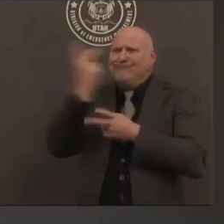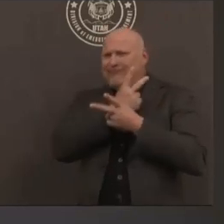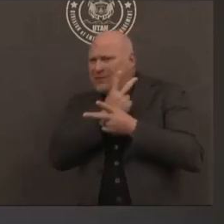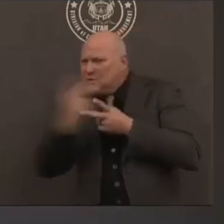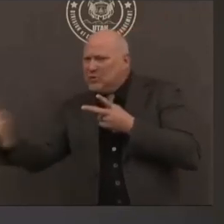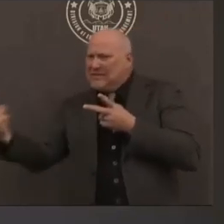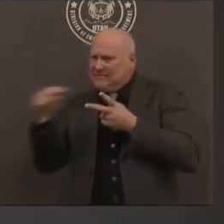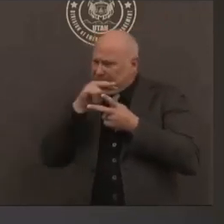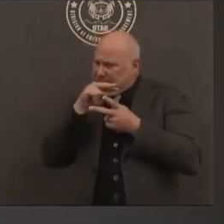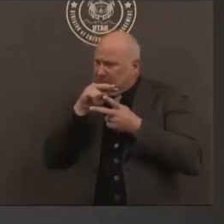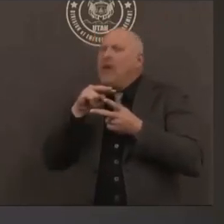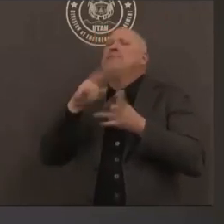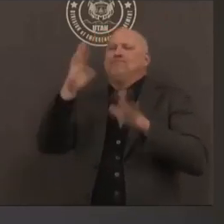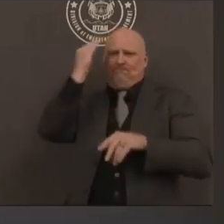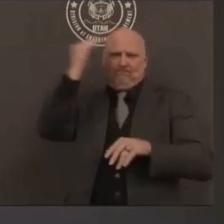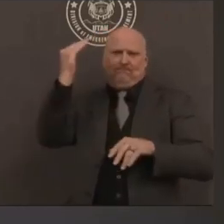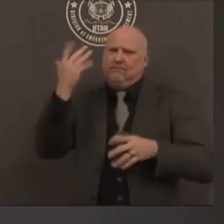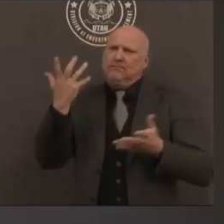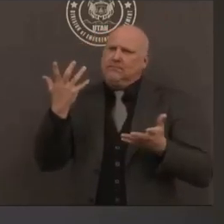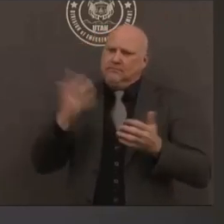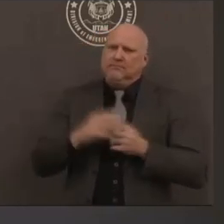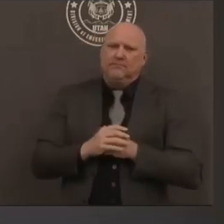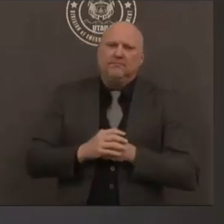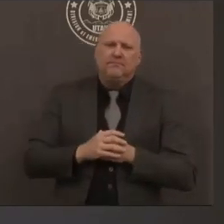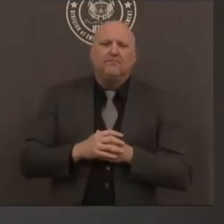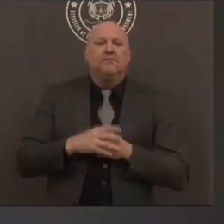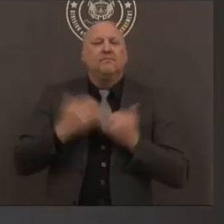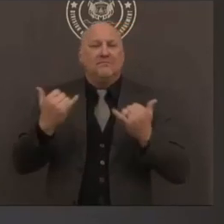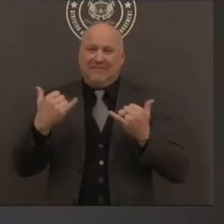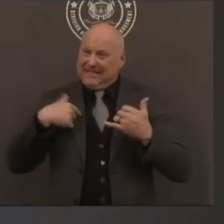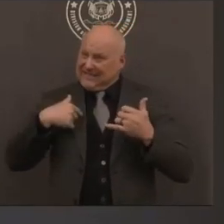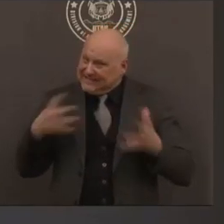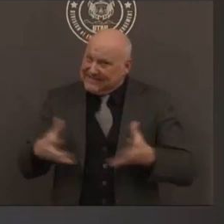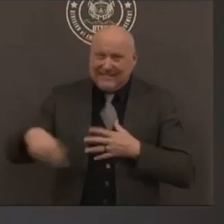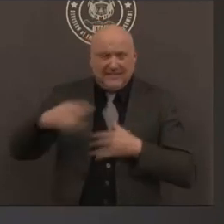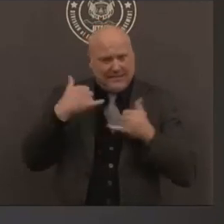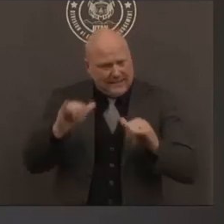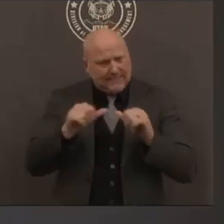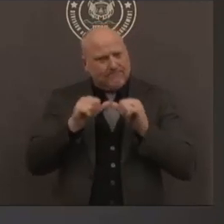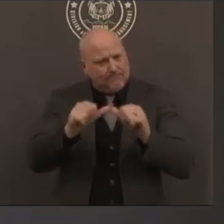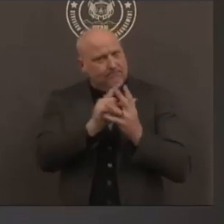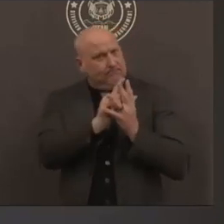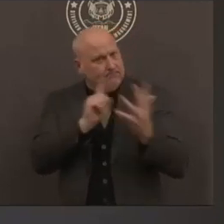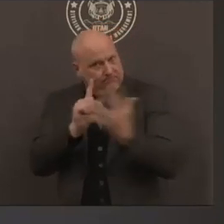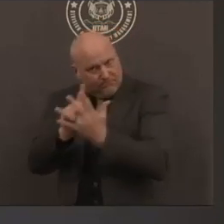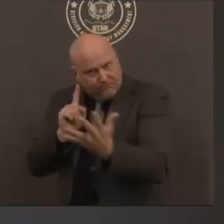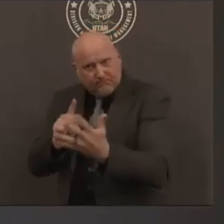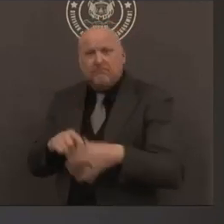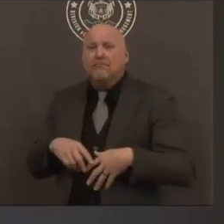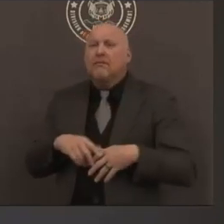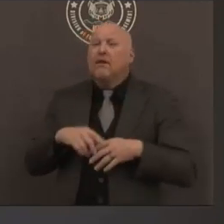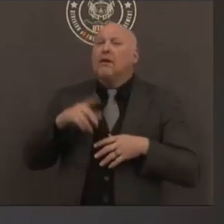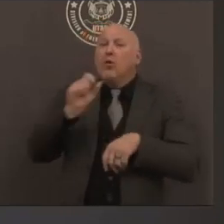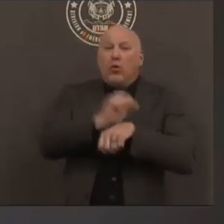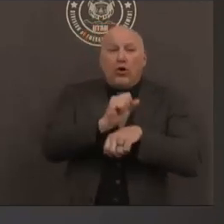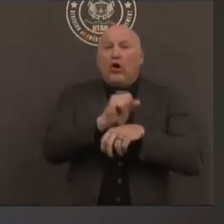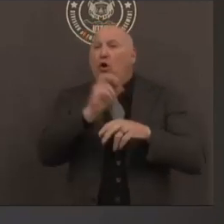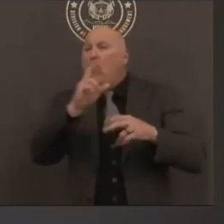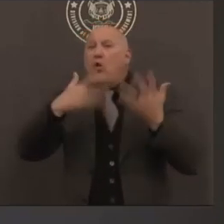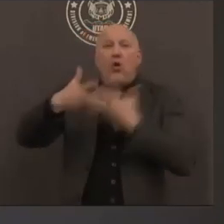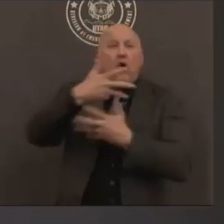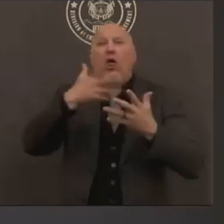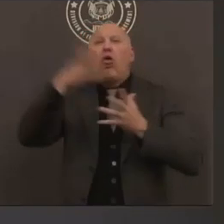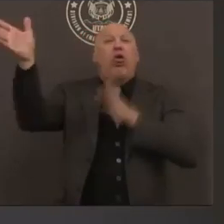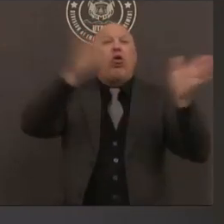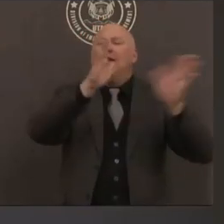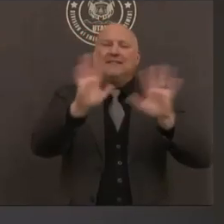continue the social distancing measures we have in place along with isolation and quarantine to really push us over the top of this curve